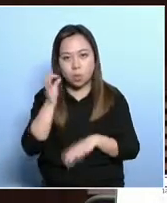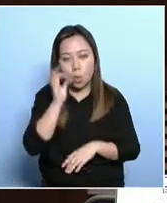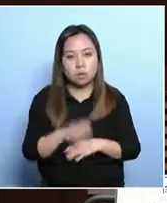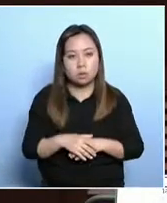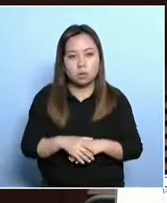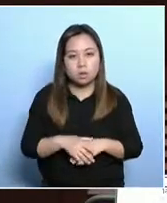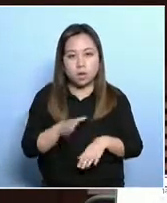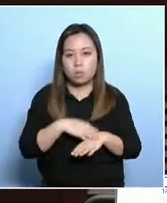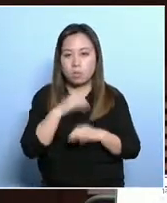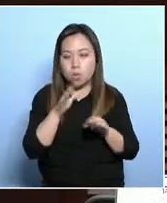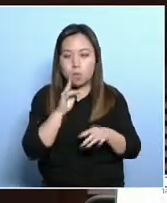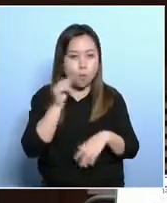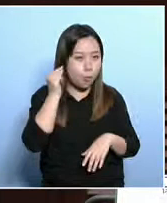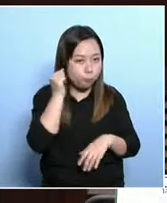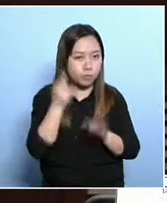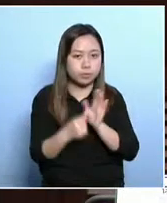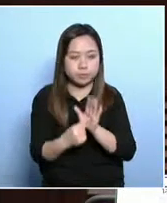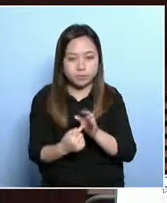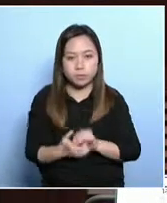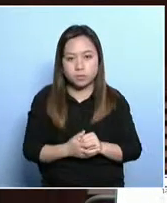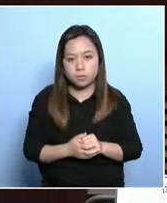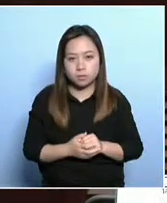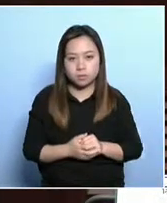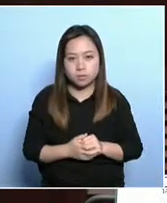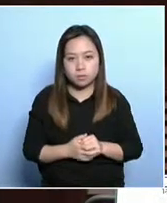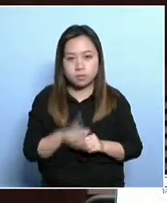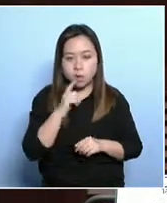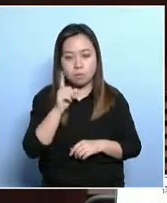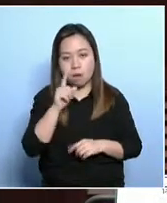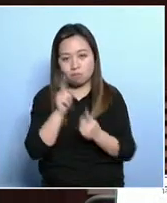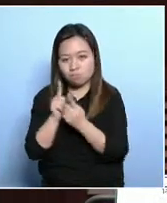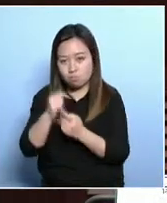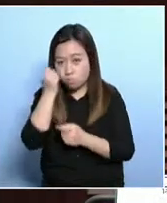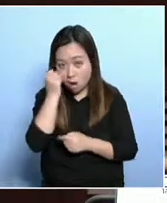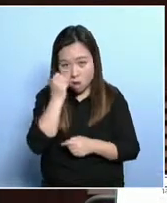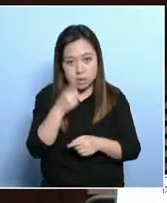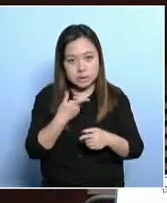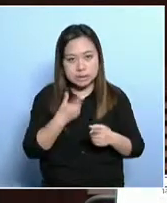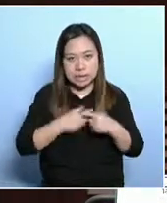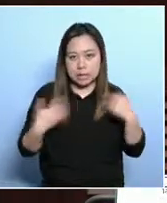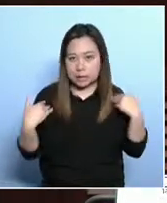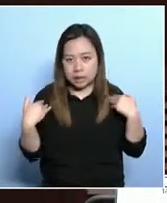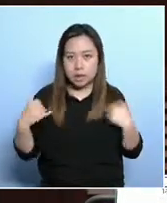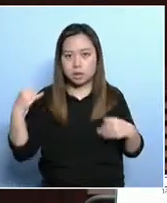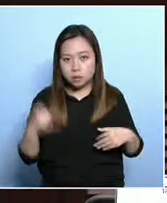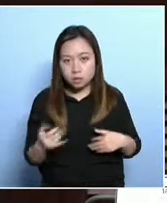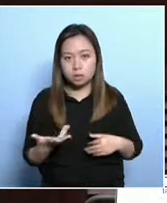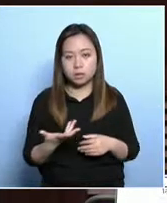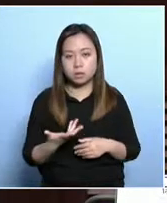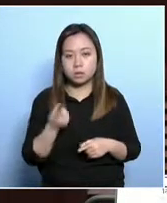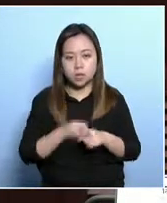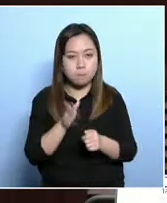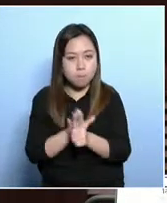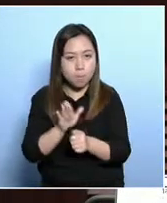so leave the poverty line. And the women's difficulty is that they